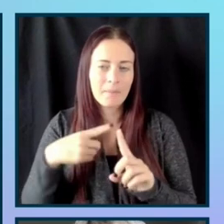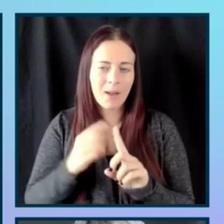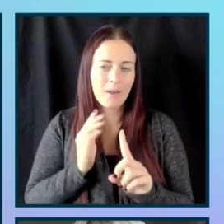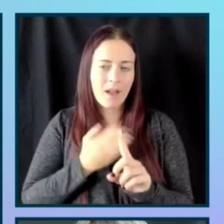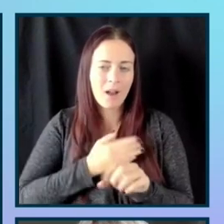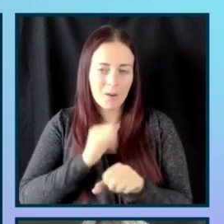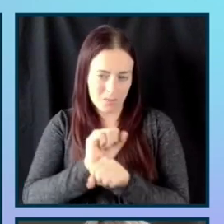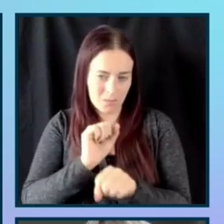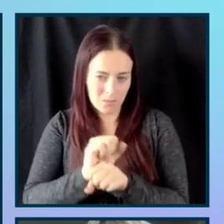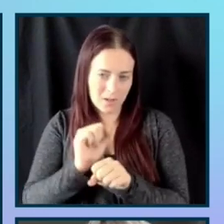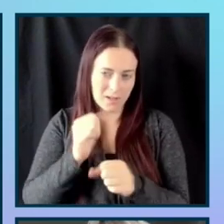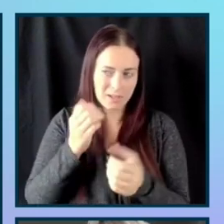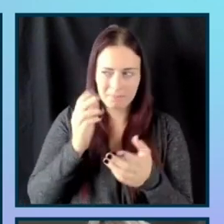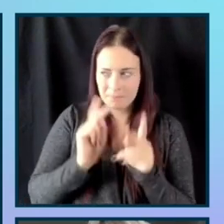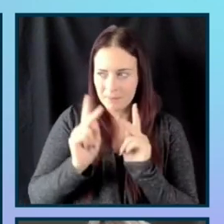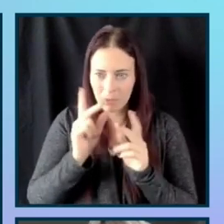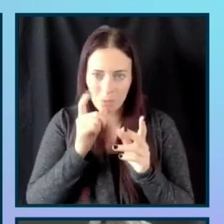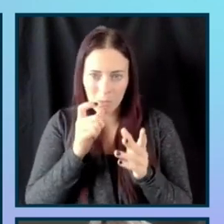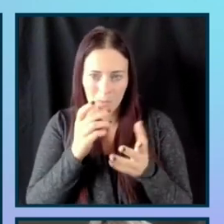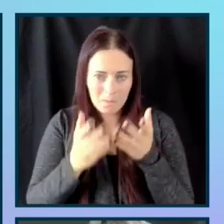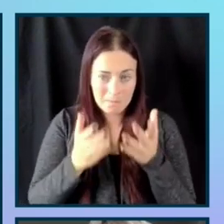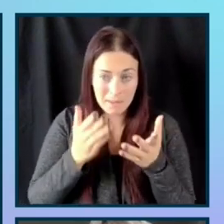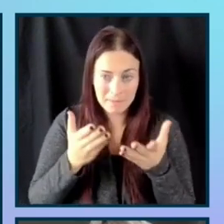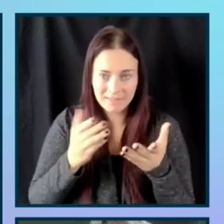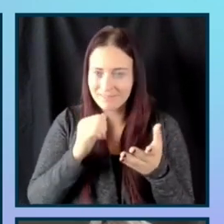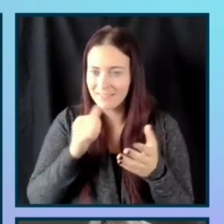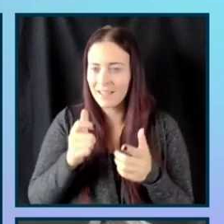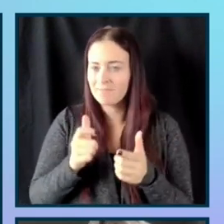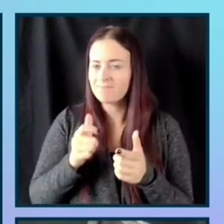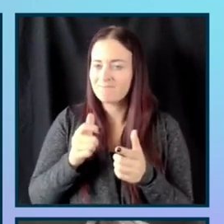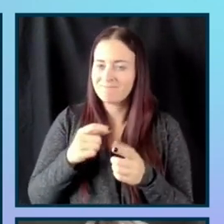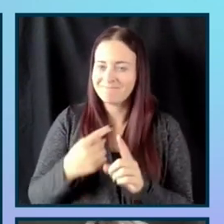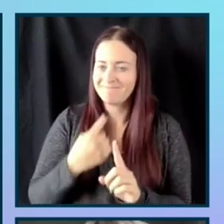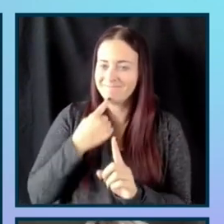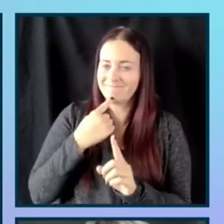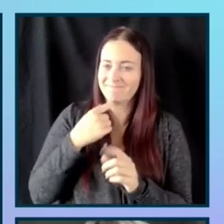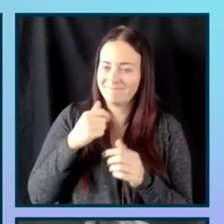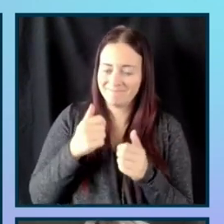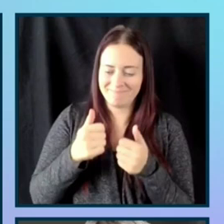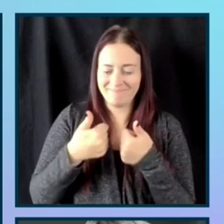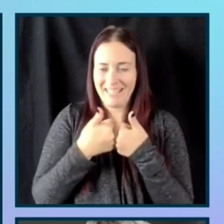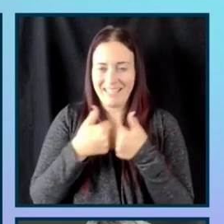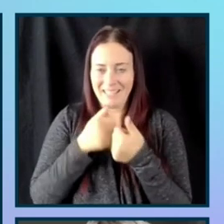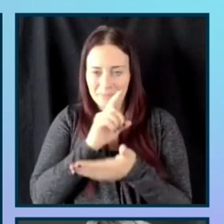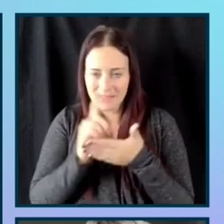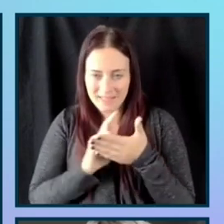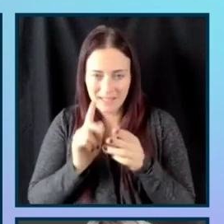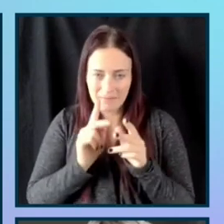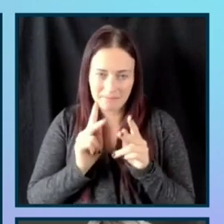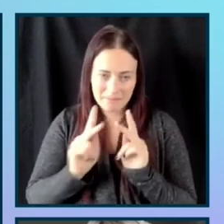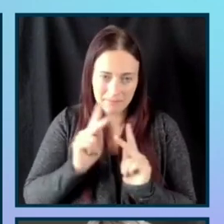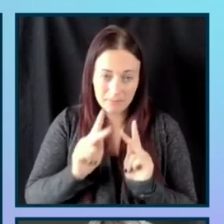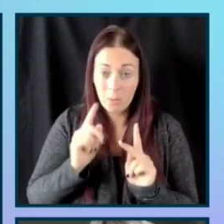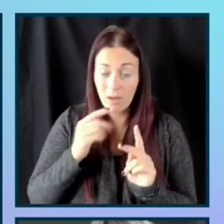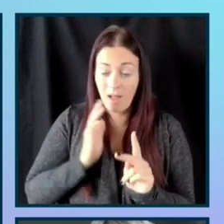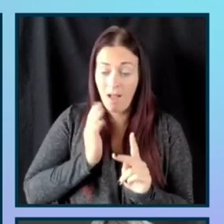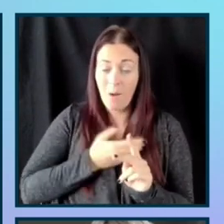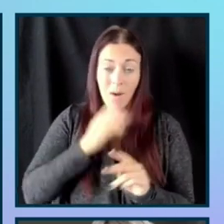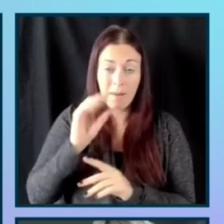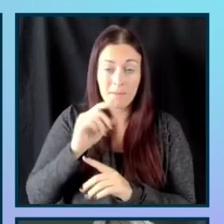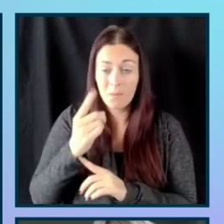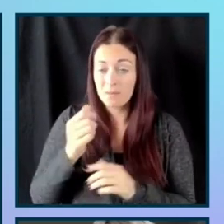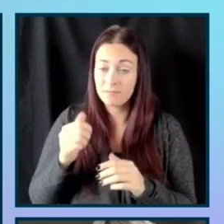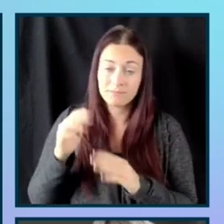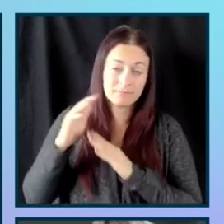who may not be big gamers, we're one of the biggest gaming publishing companies in the world.